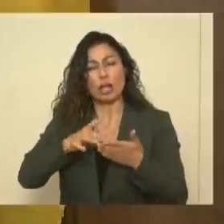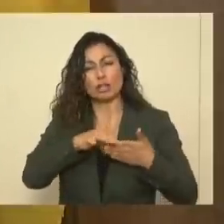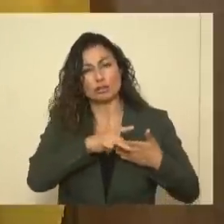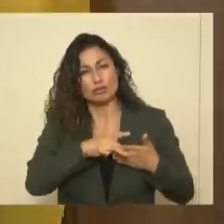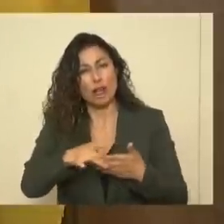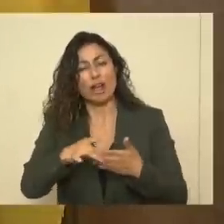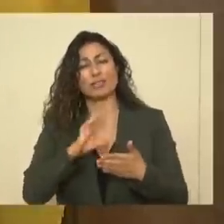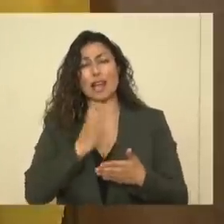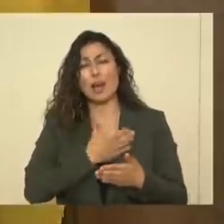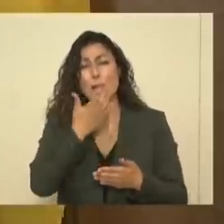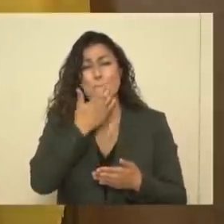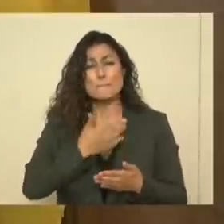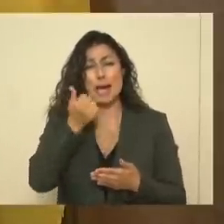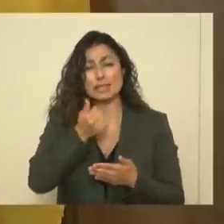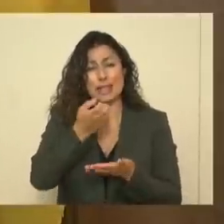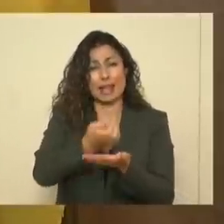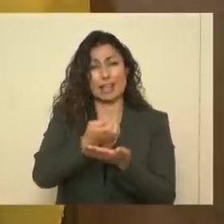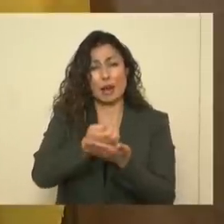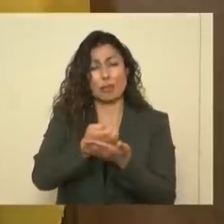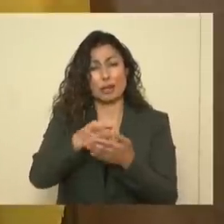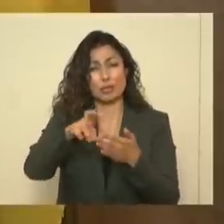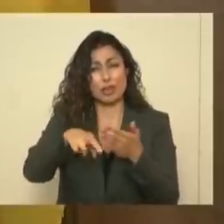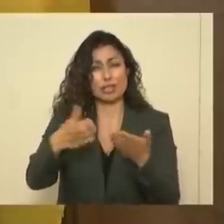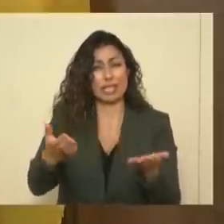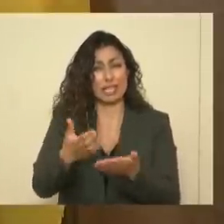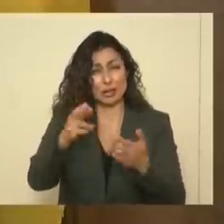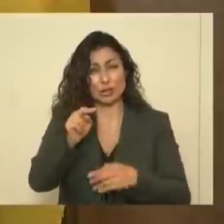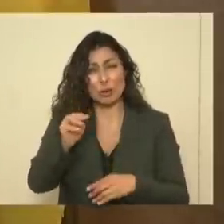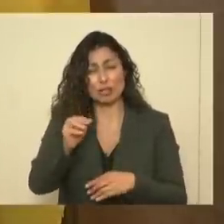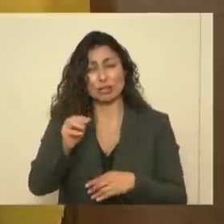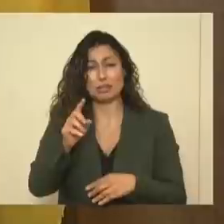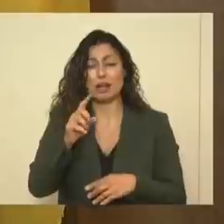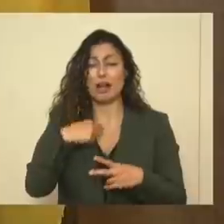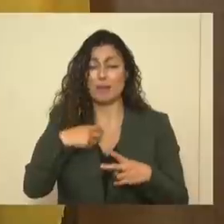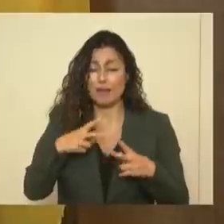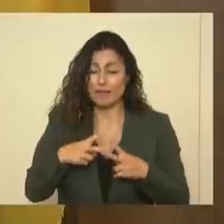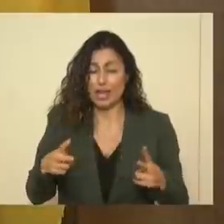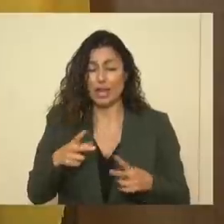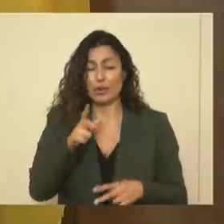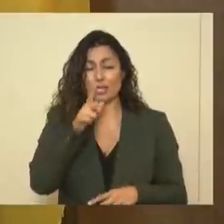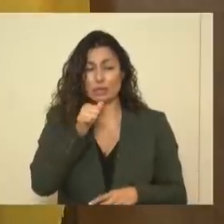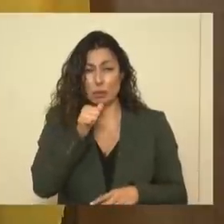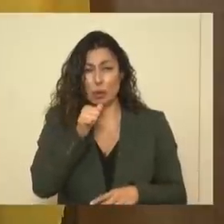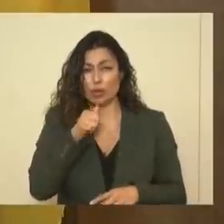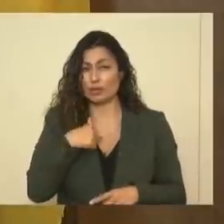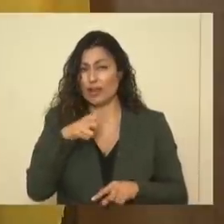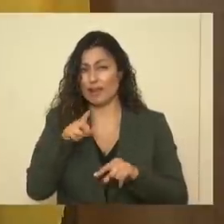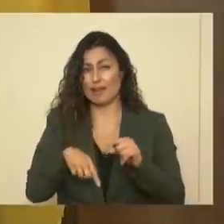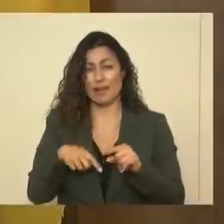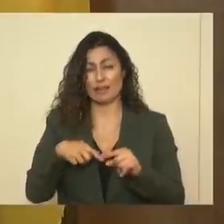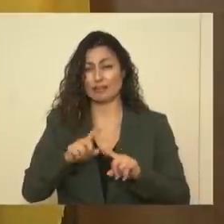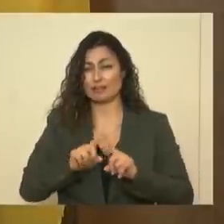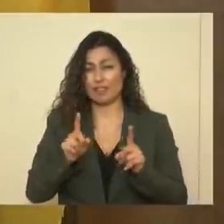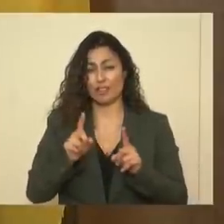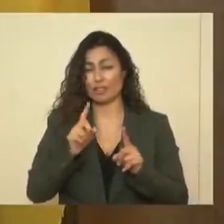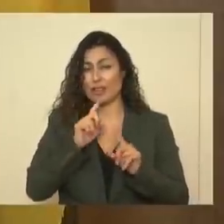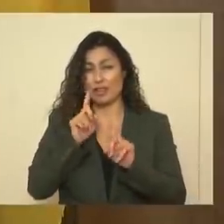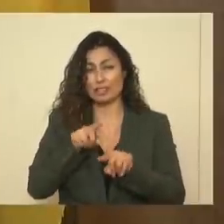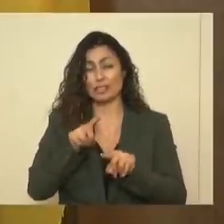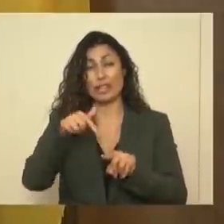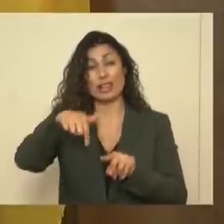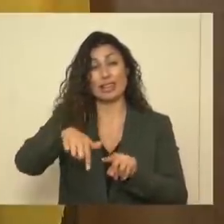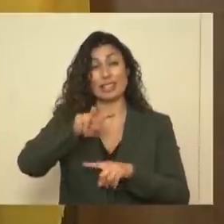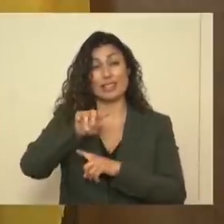of our best economic results. I'm incredibly disappointed. This virus is so